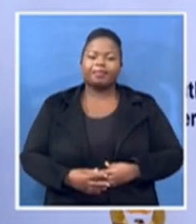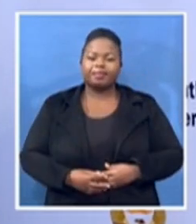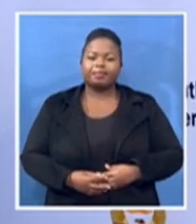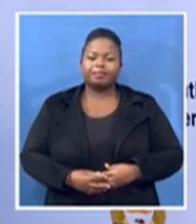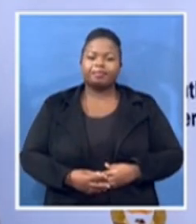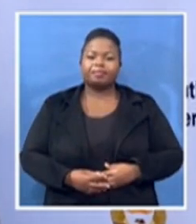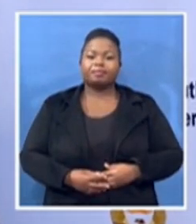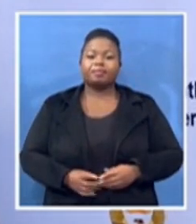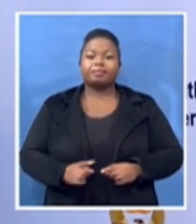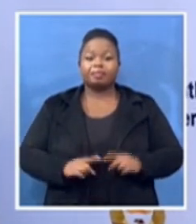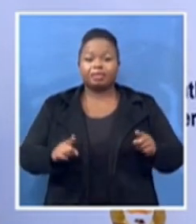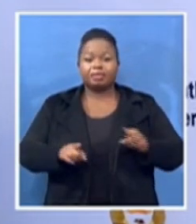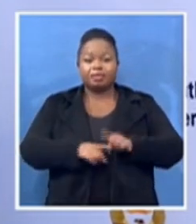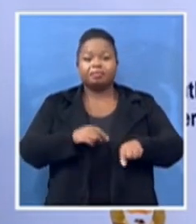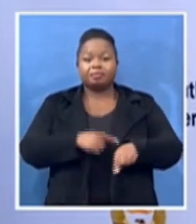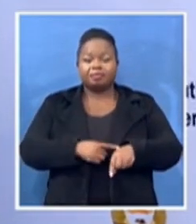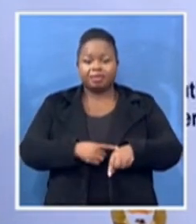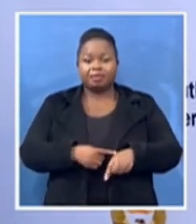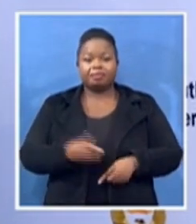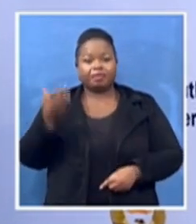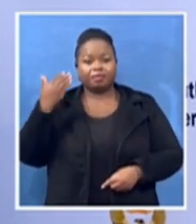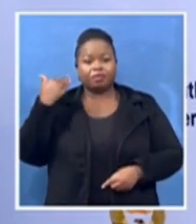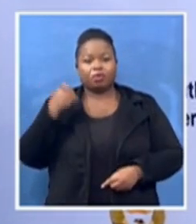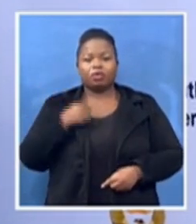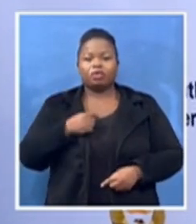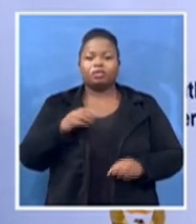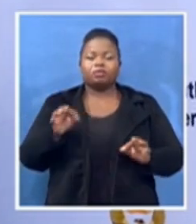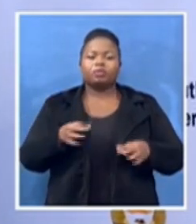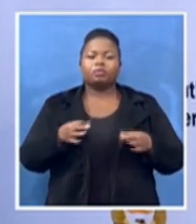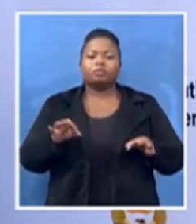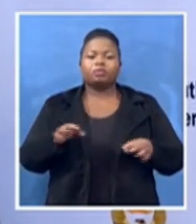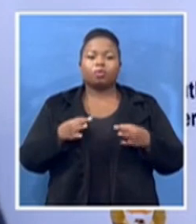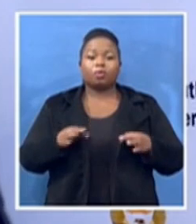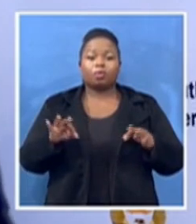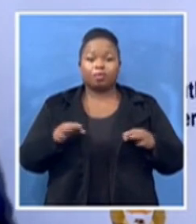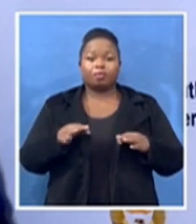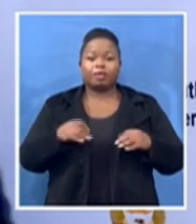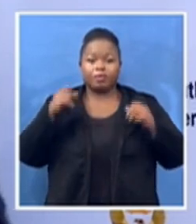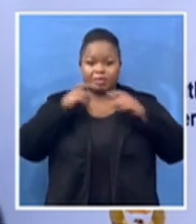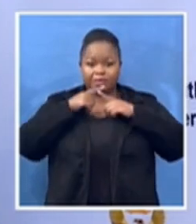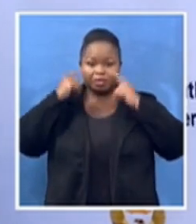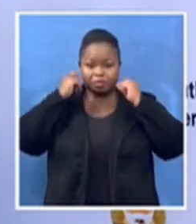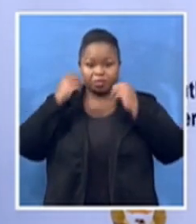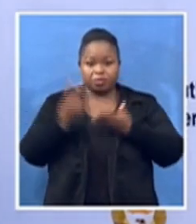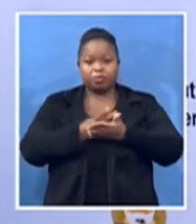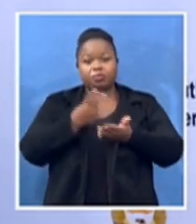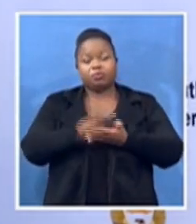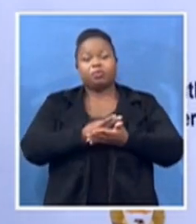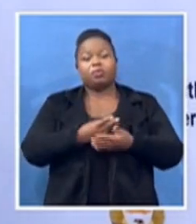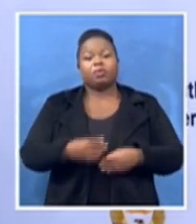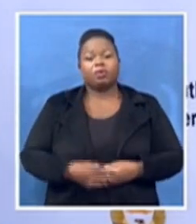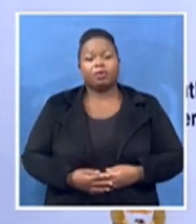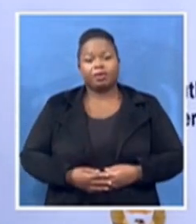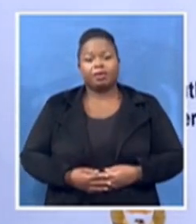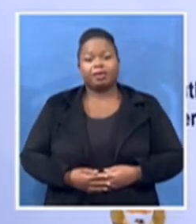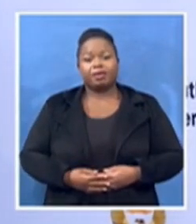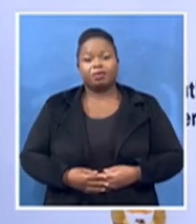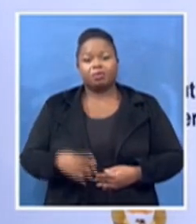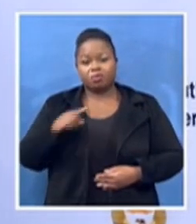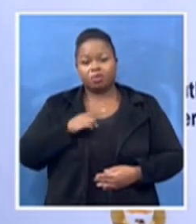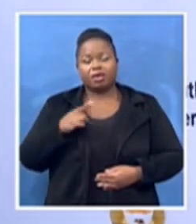what's wearing the mask on because the these masks are still going to be with us for a long long long time